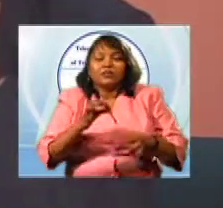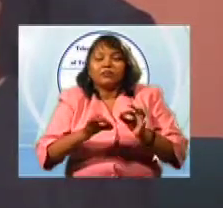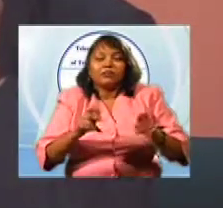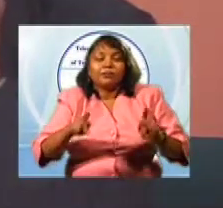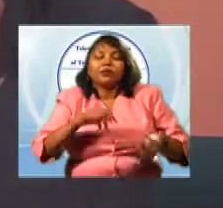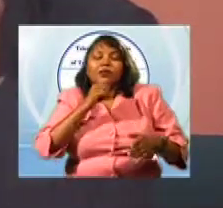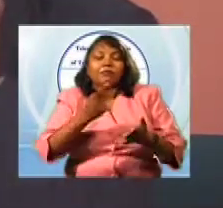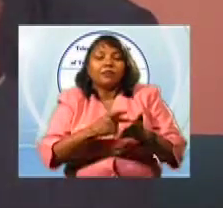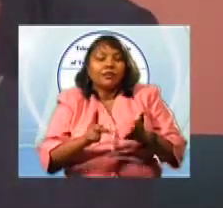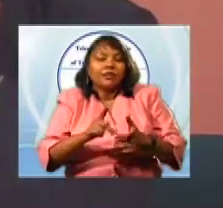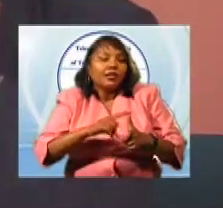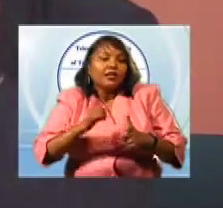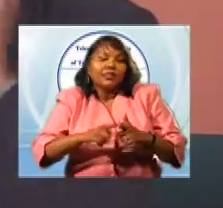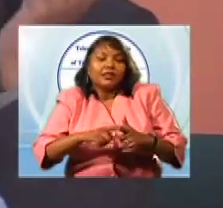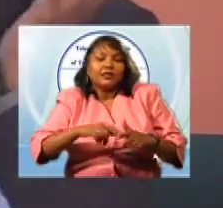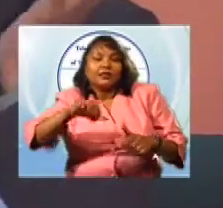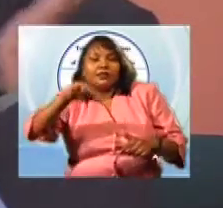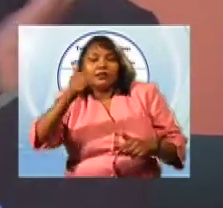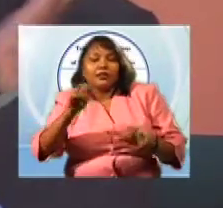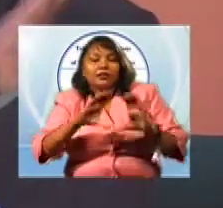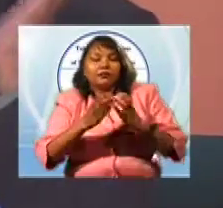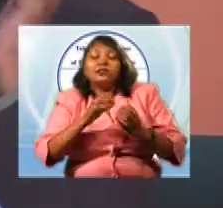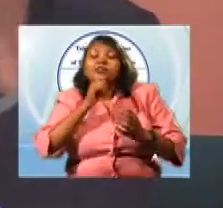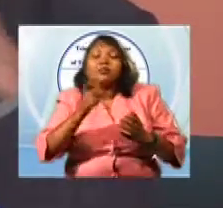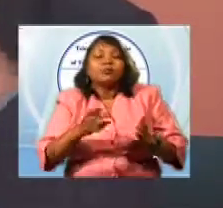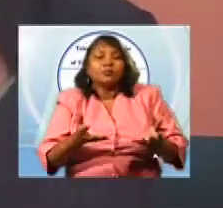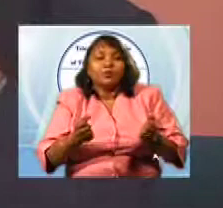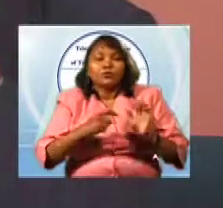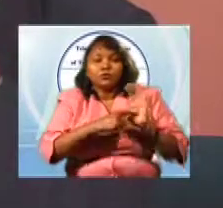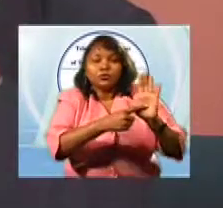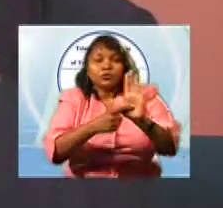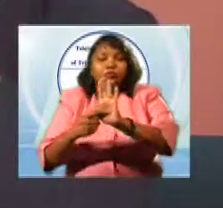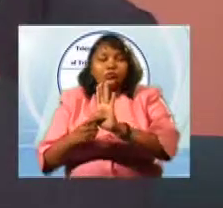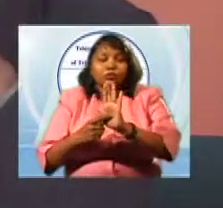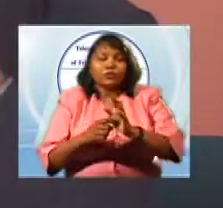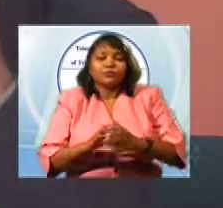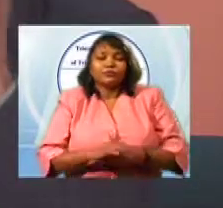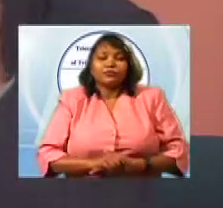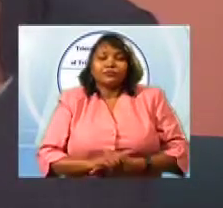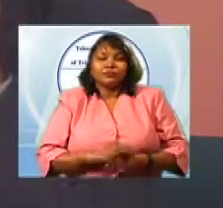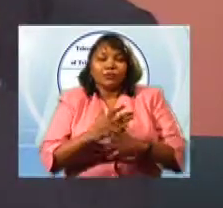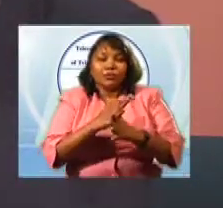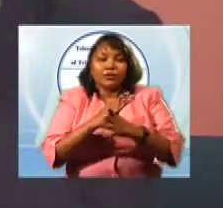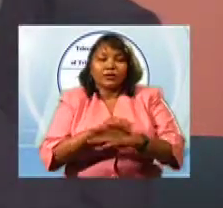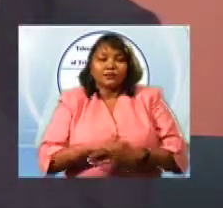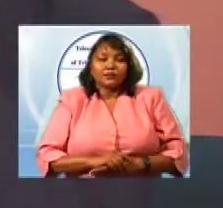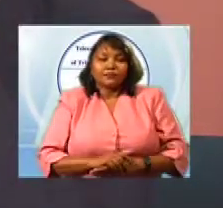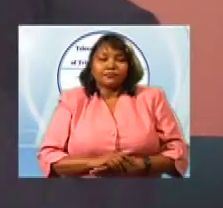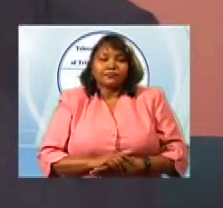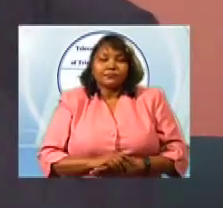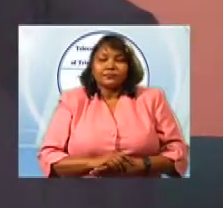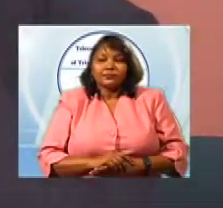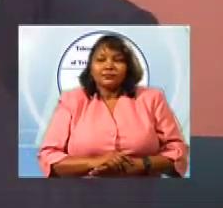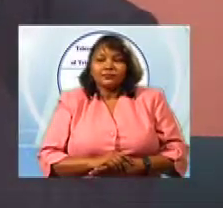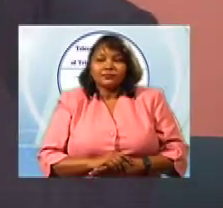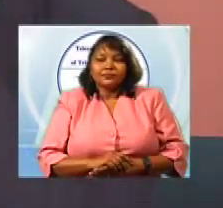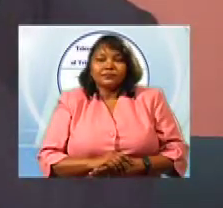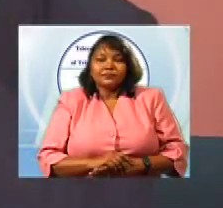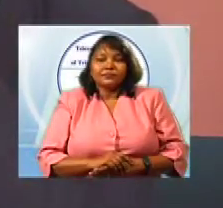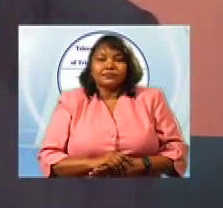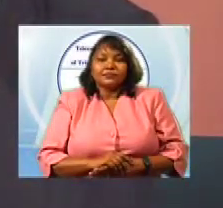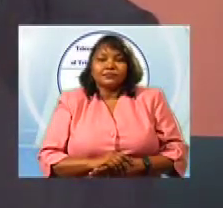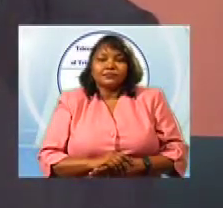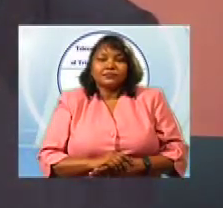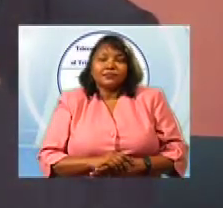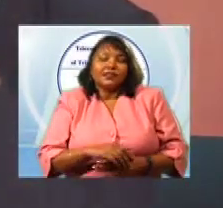for, if it's not brought up by somebody who has the money to pay for it, it just goes the way that this young lady was saying,